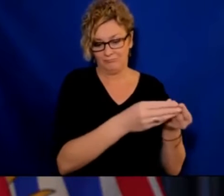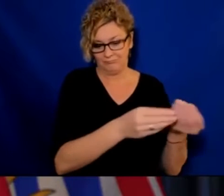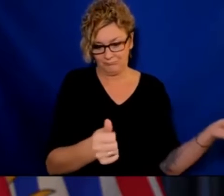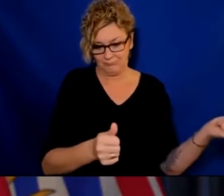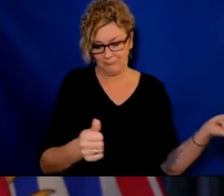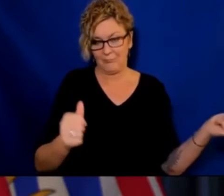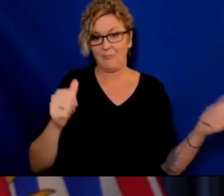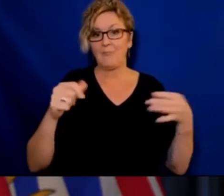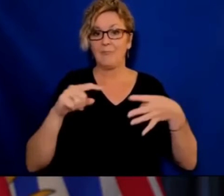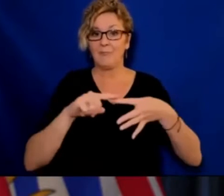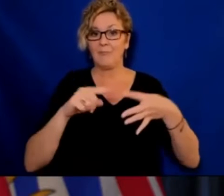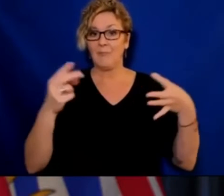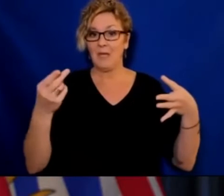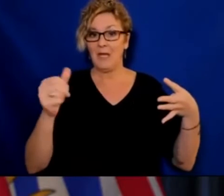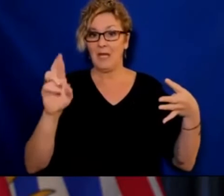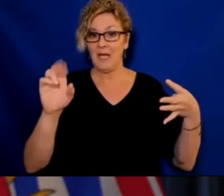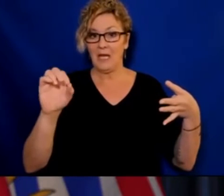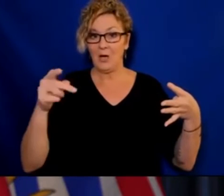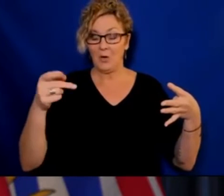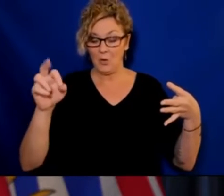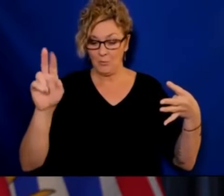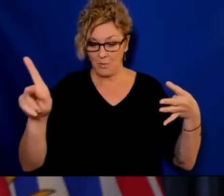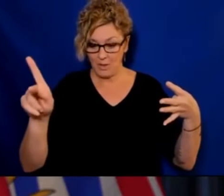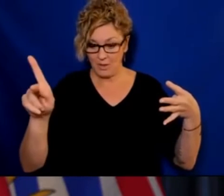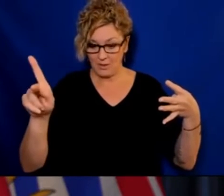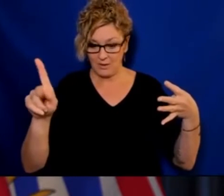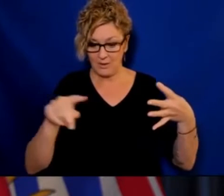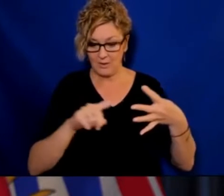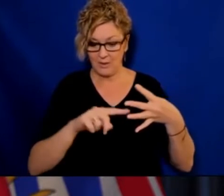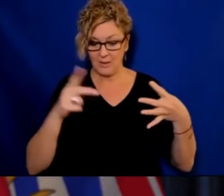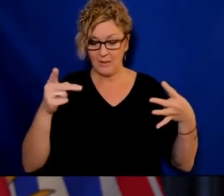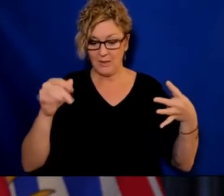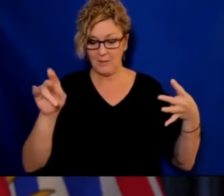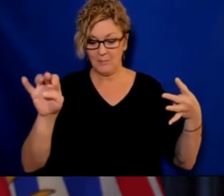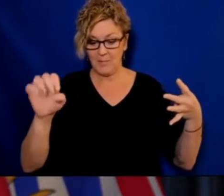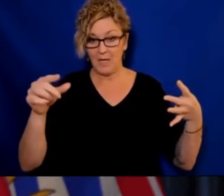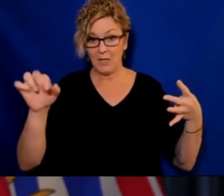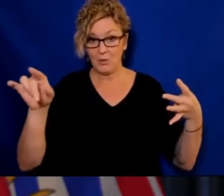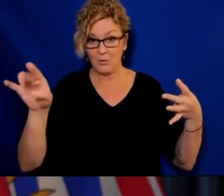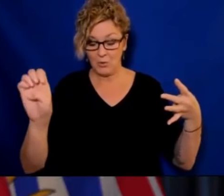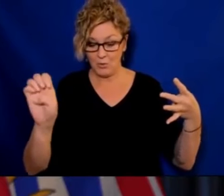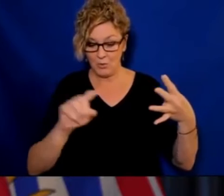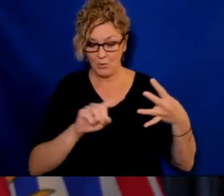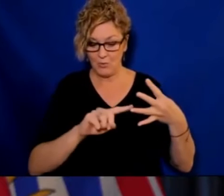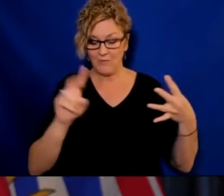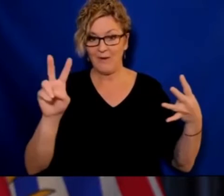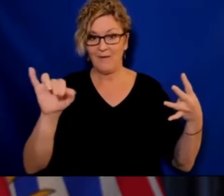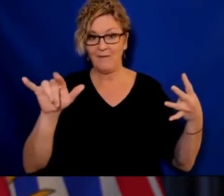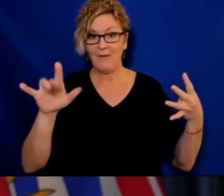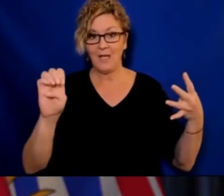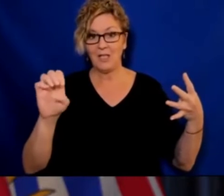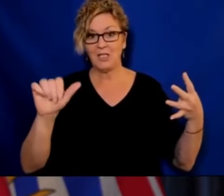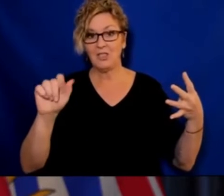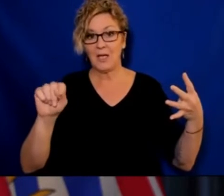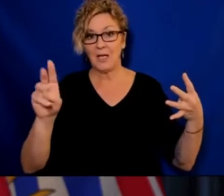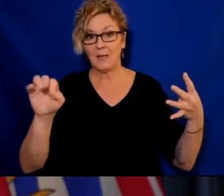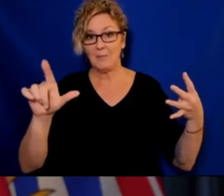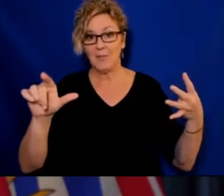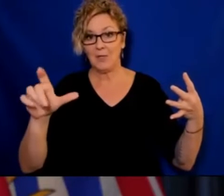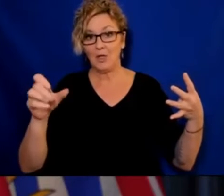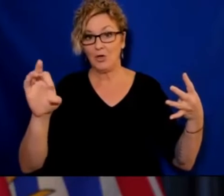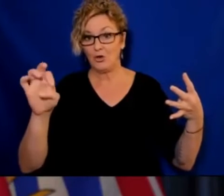health care system, 45 in long-term care and assisted living and seven in acute care. Additionally, there have been a number of